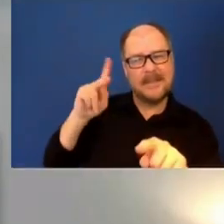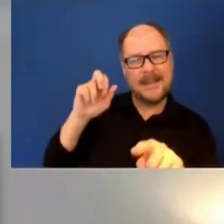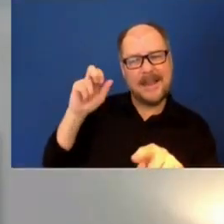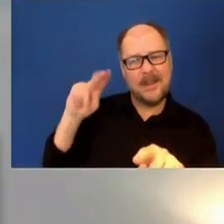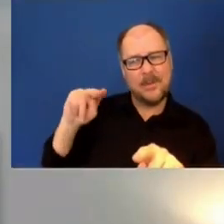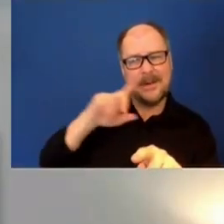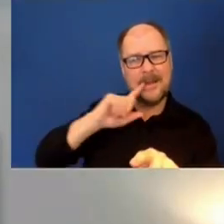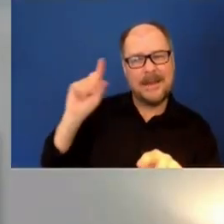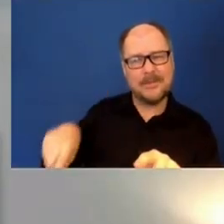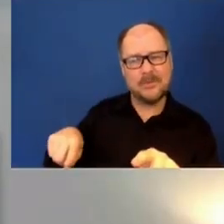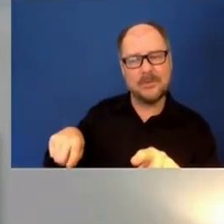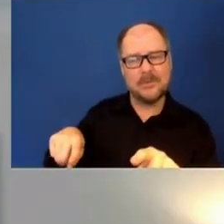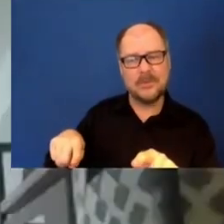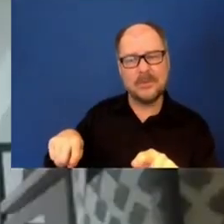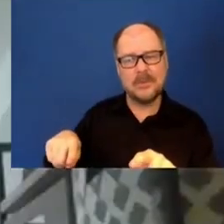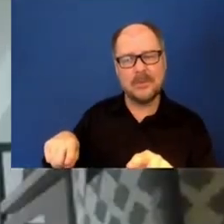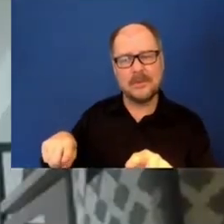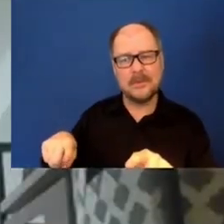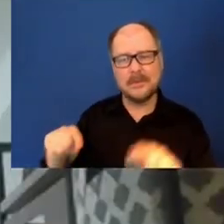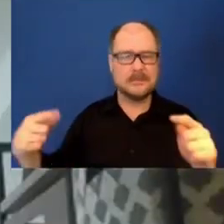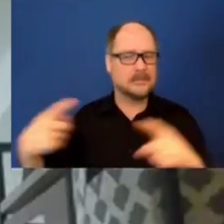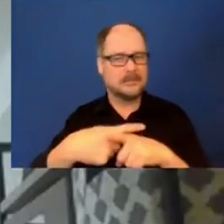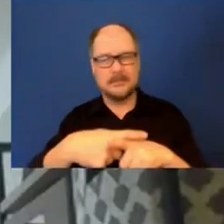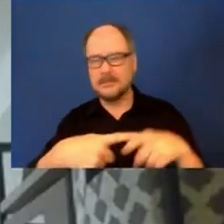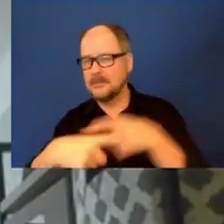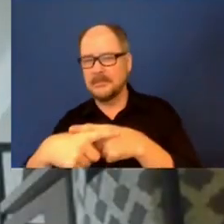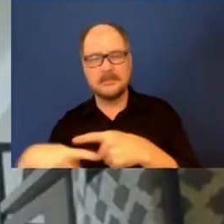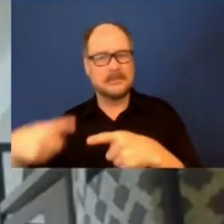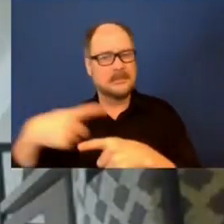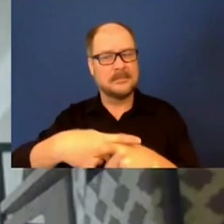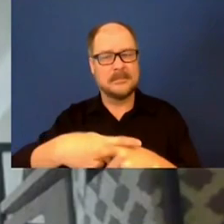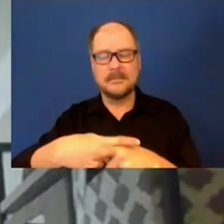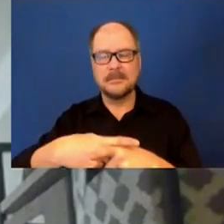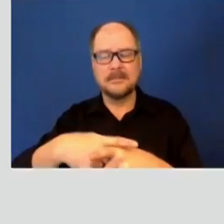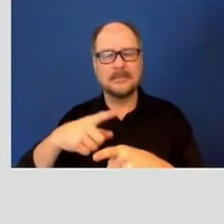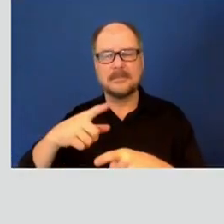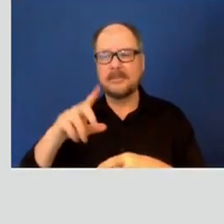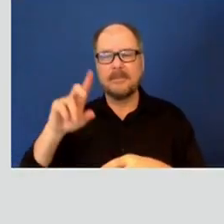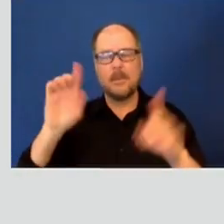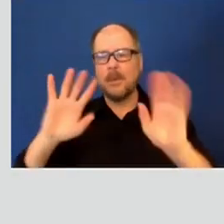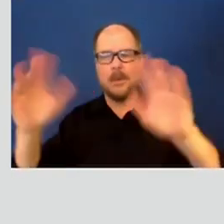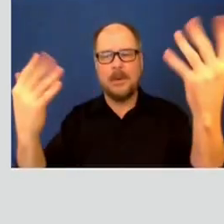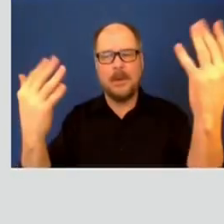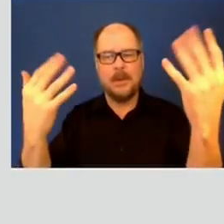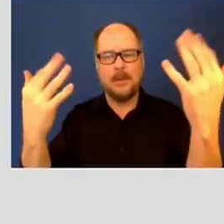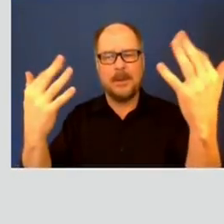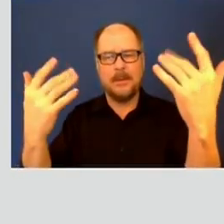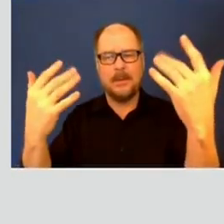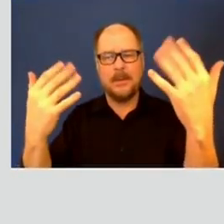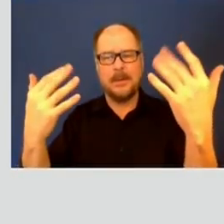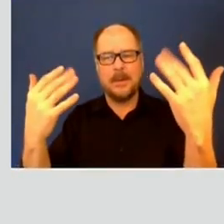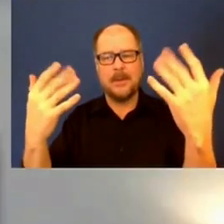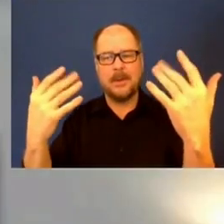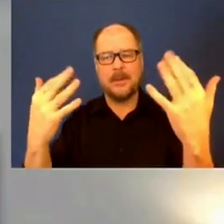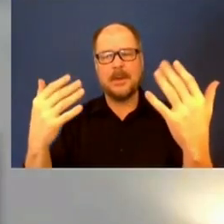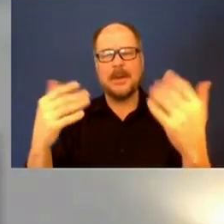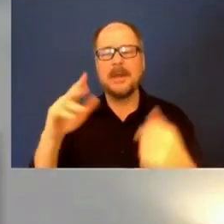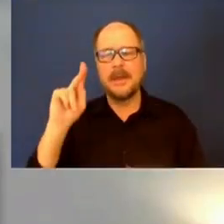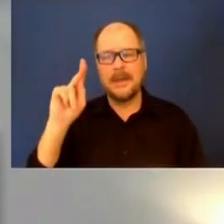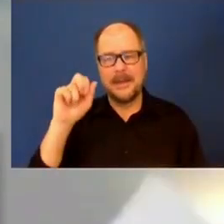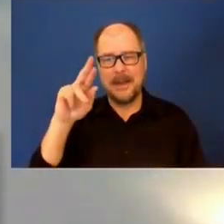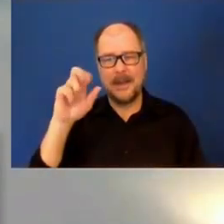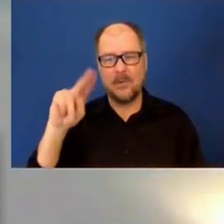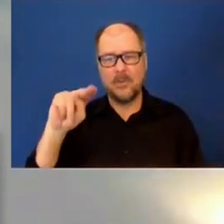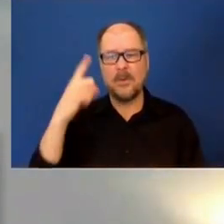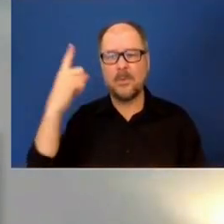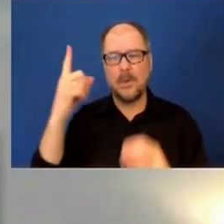Yeah, Dina? Yeah. To clarify your numbers. Wait, Mark, Mark, Mark. Karen had one more question